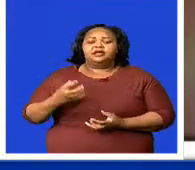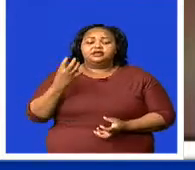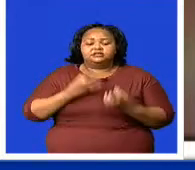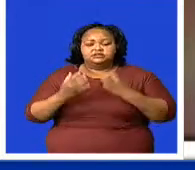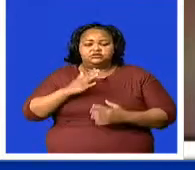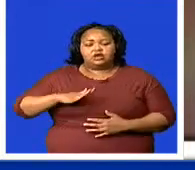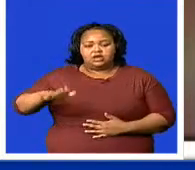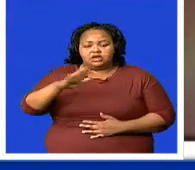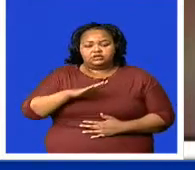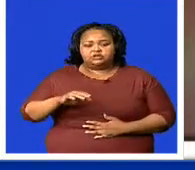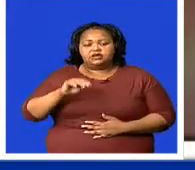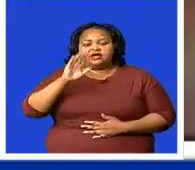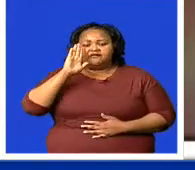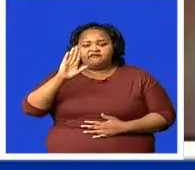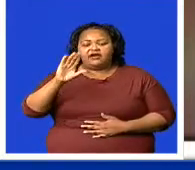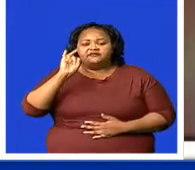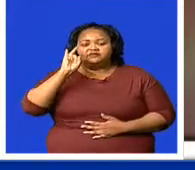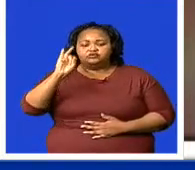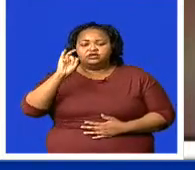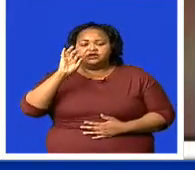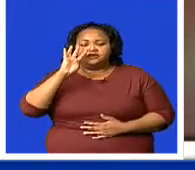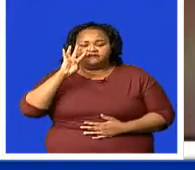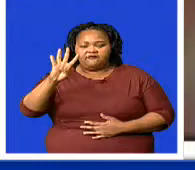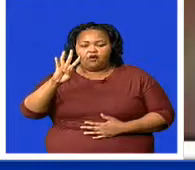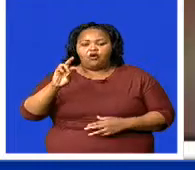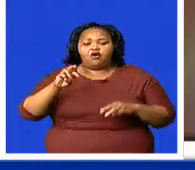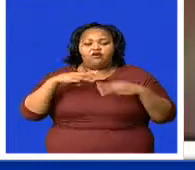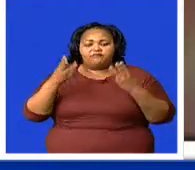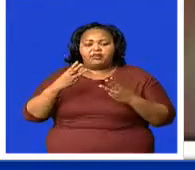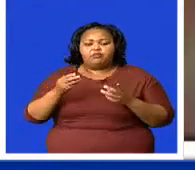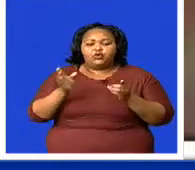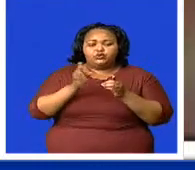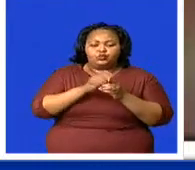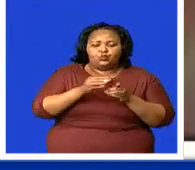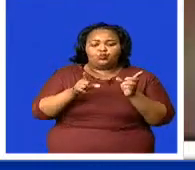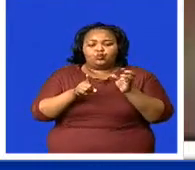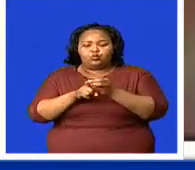524 cases of the coronavirus.